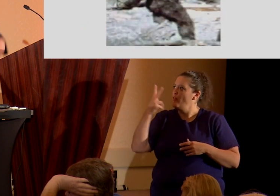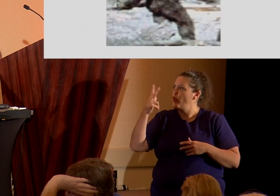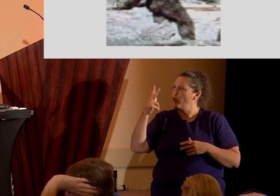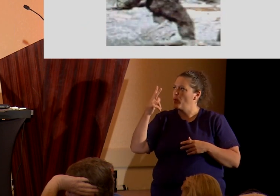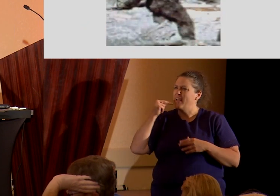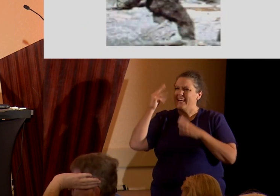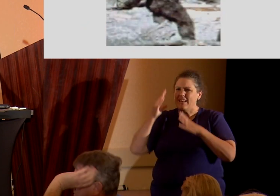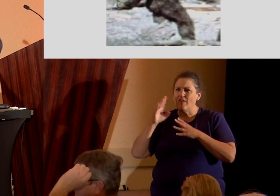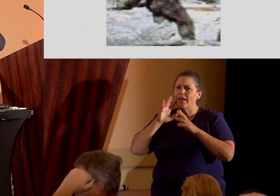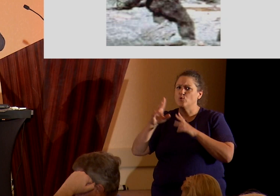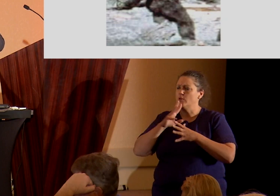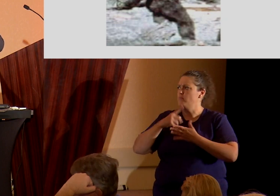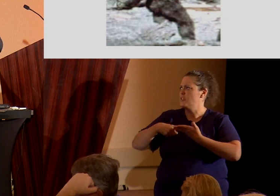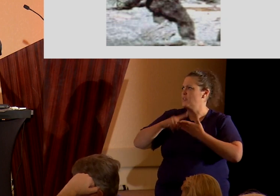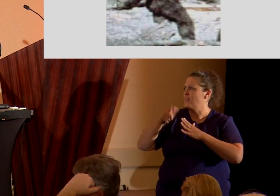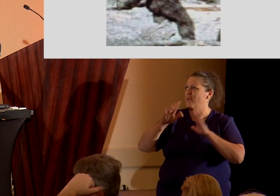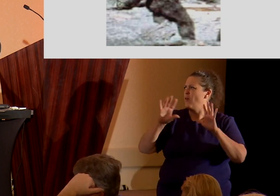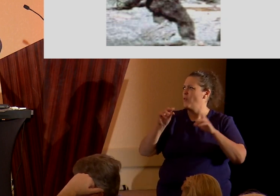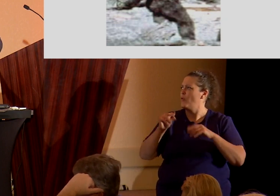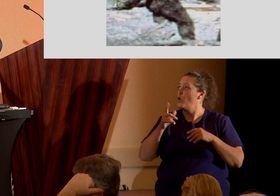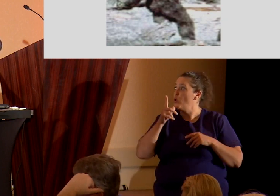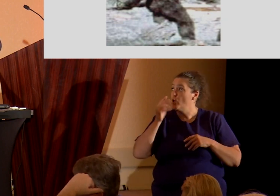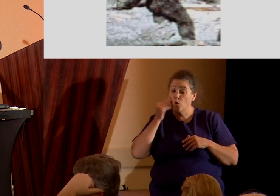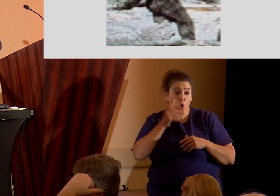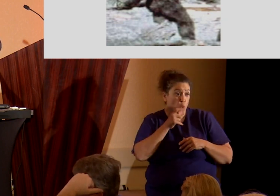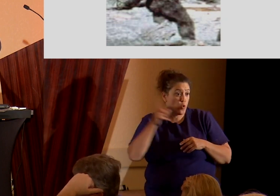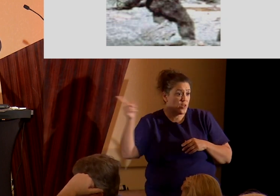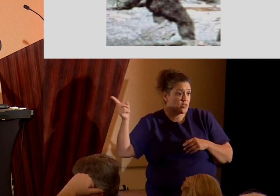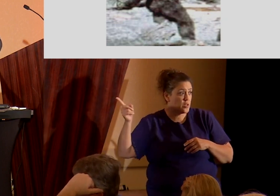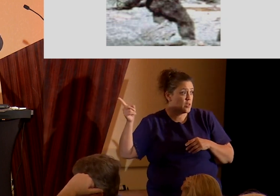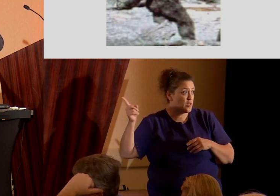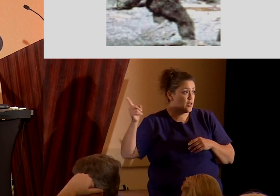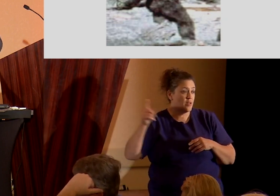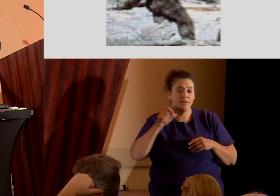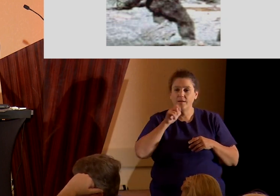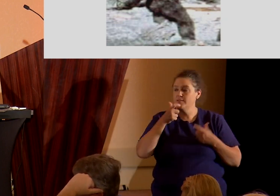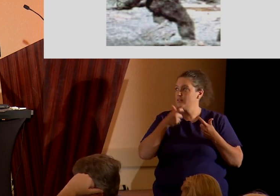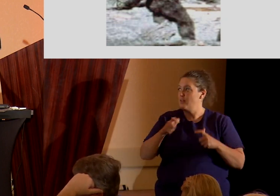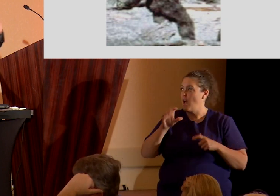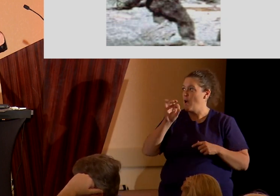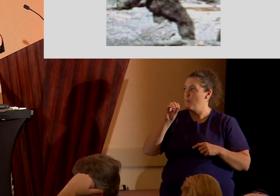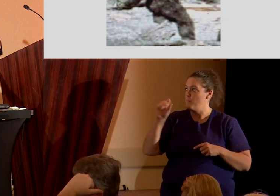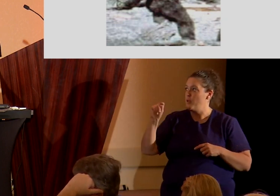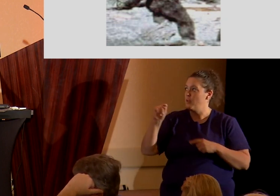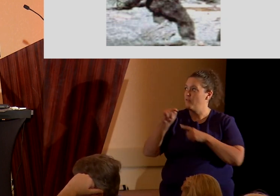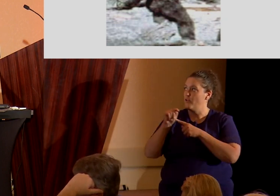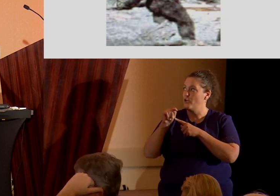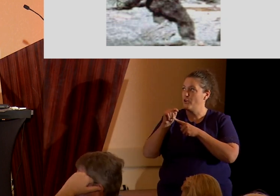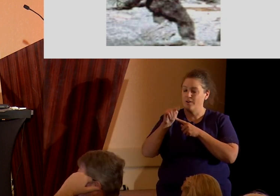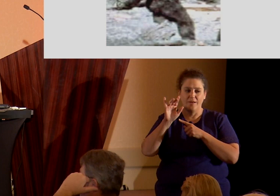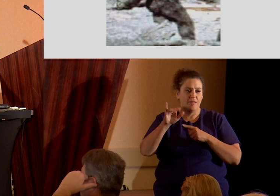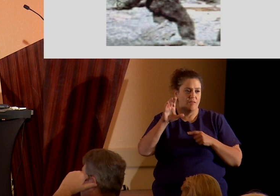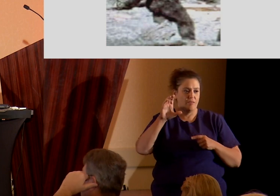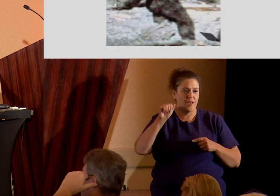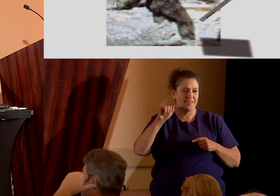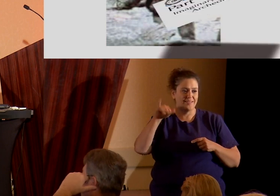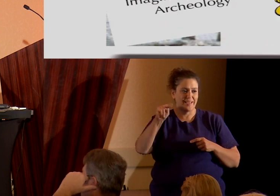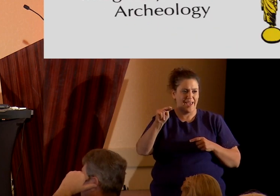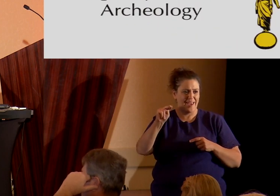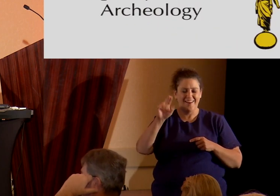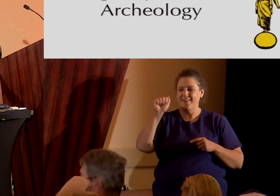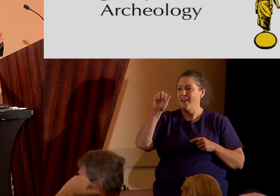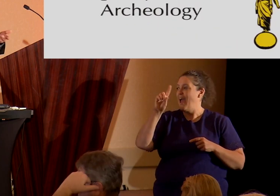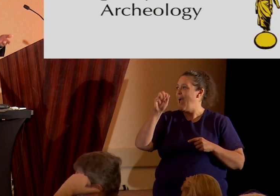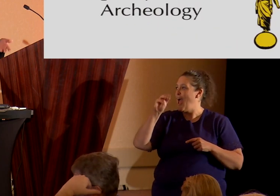You'll have to read them in the book. Anybody know who this is? It's not Bigfoot. It's Cain. It's, uh, Adam's son,